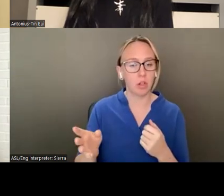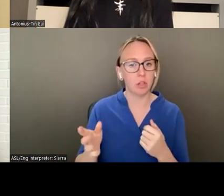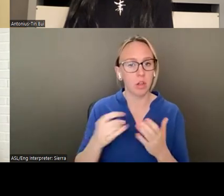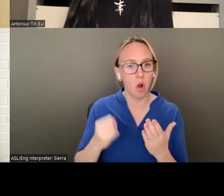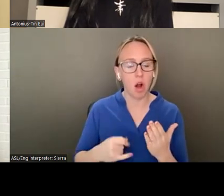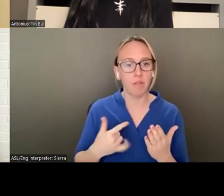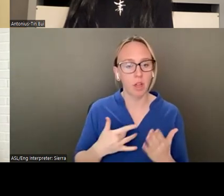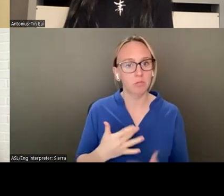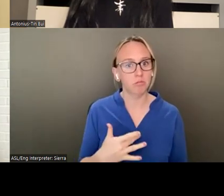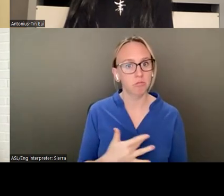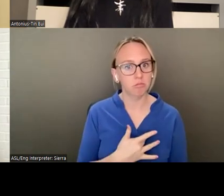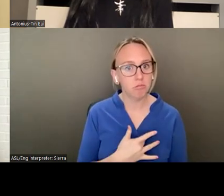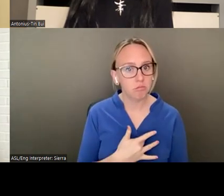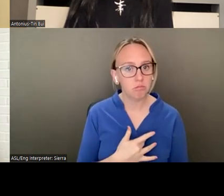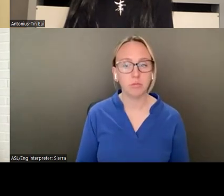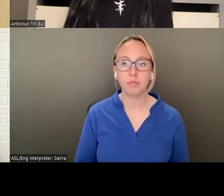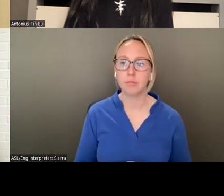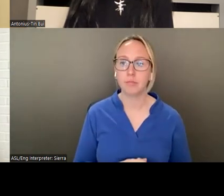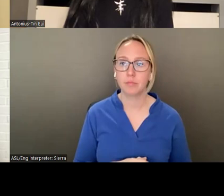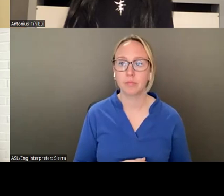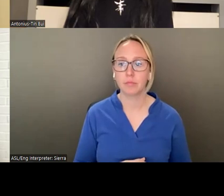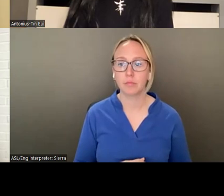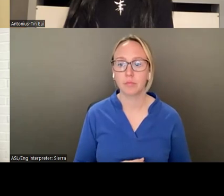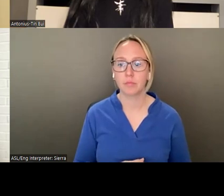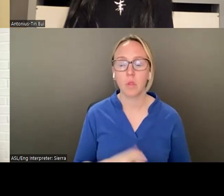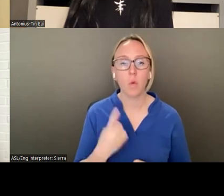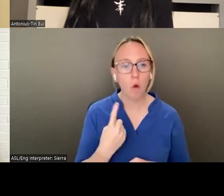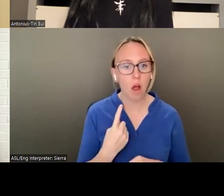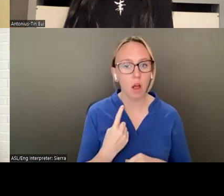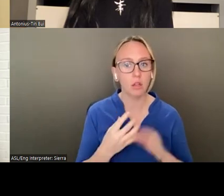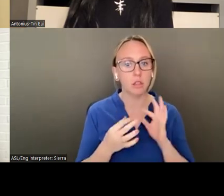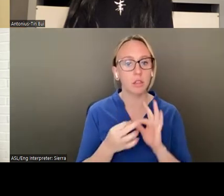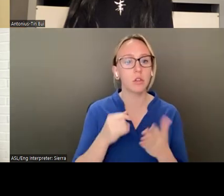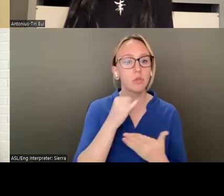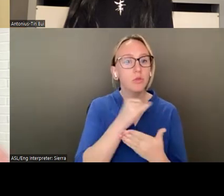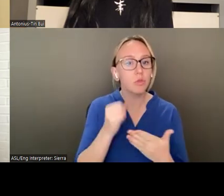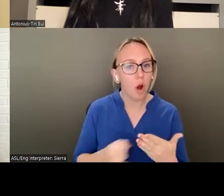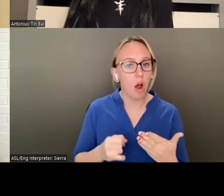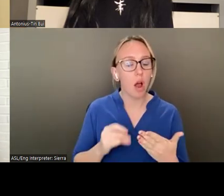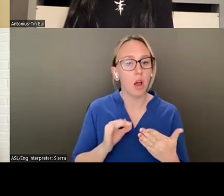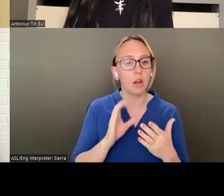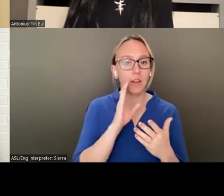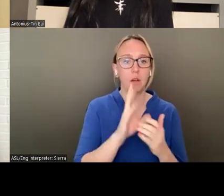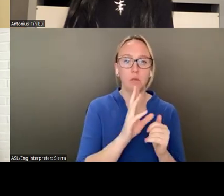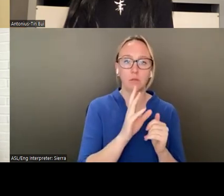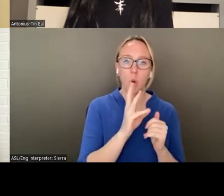But one of them was drawings of a pitcher, of a water pitcher.